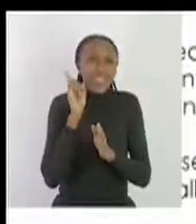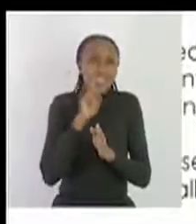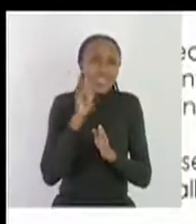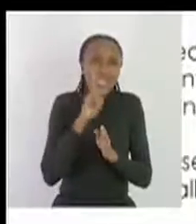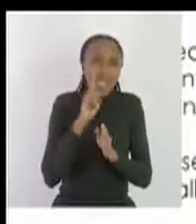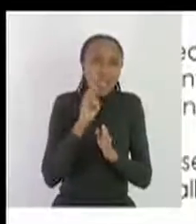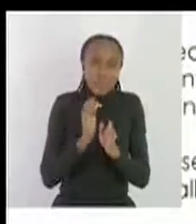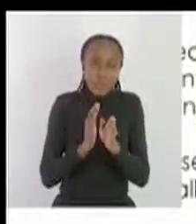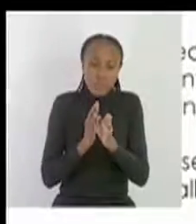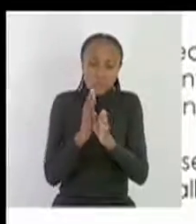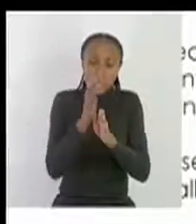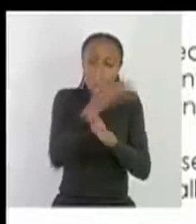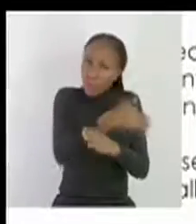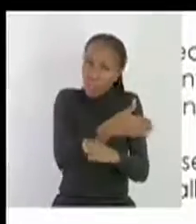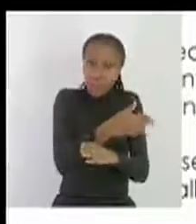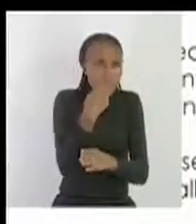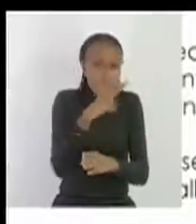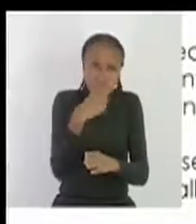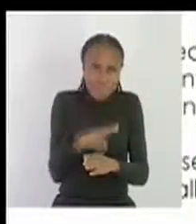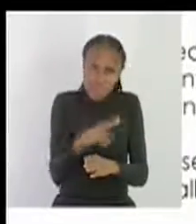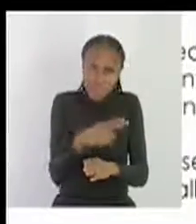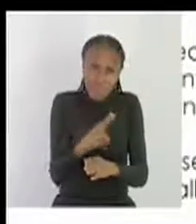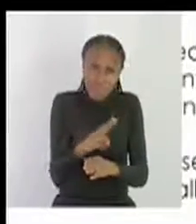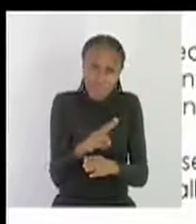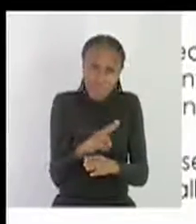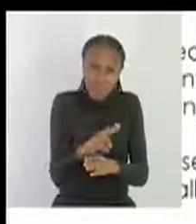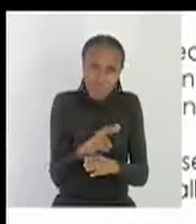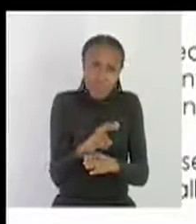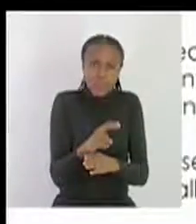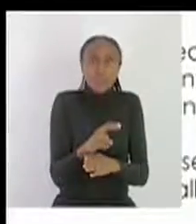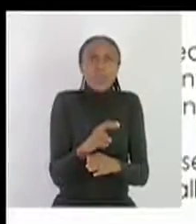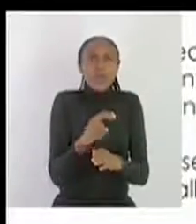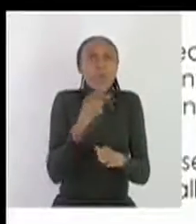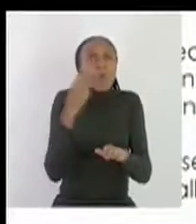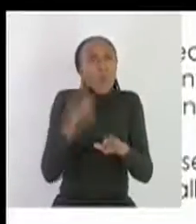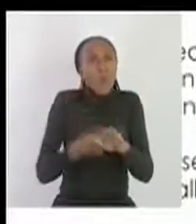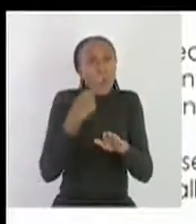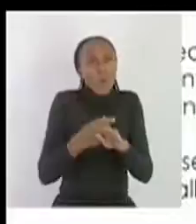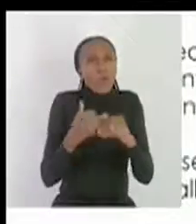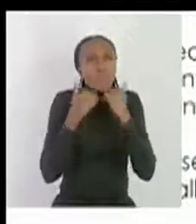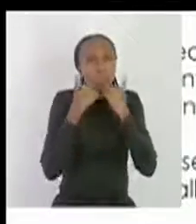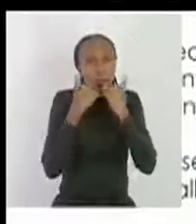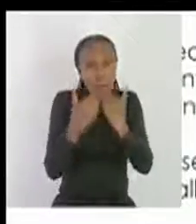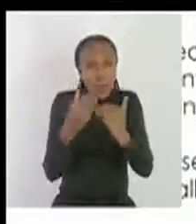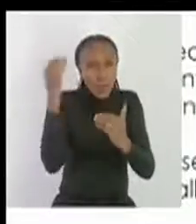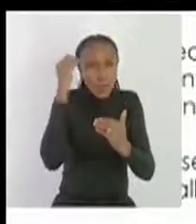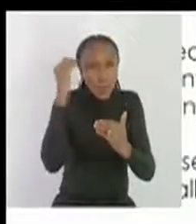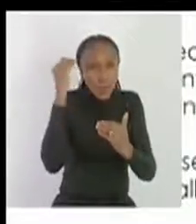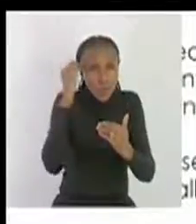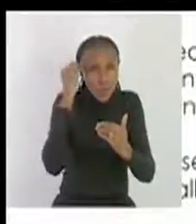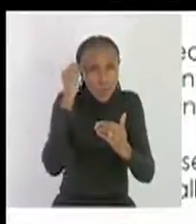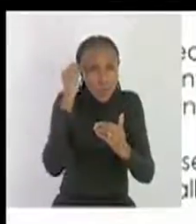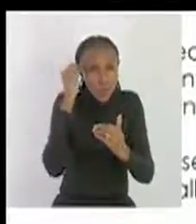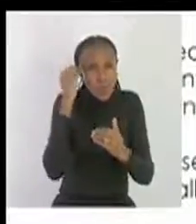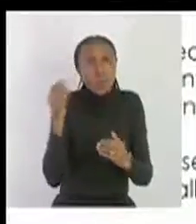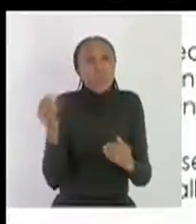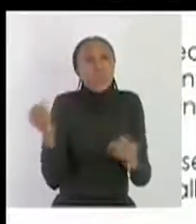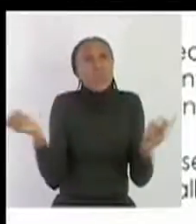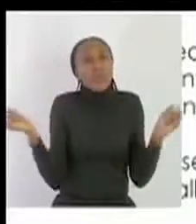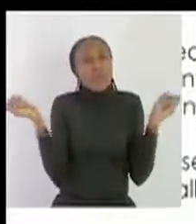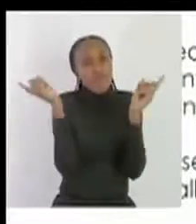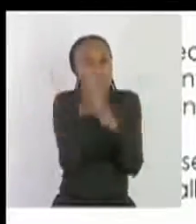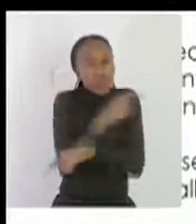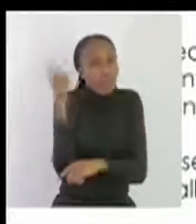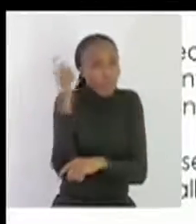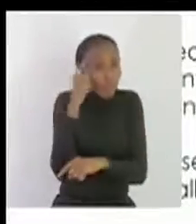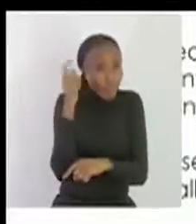easily convinced meaning that if you are one of those people that that uh that can be convinced so